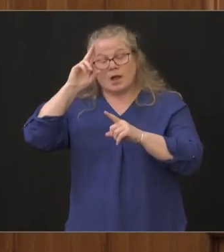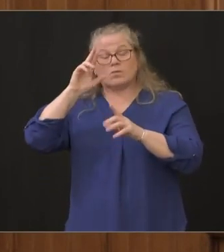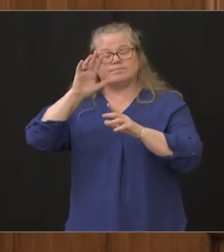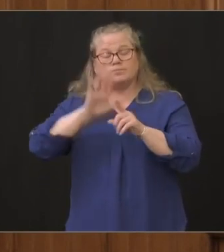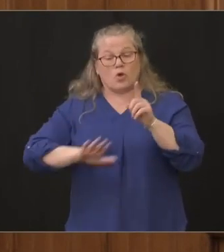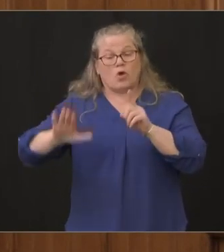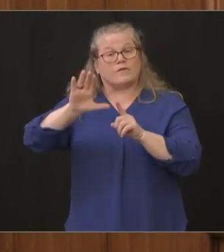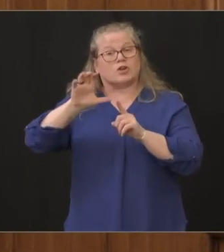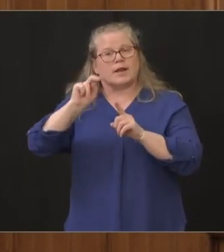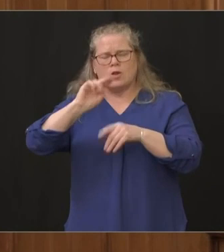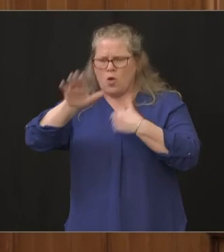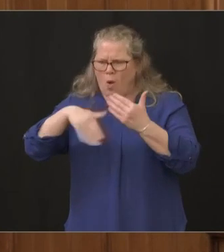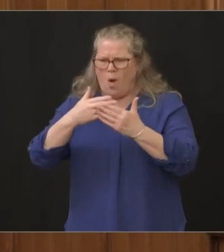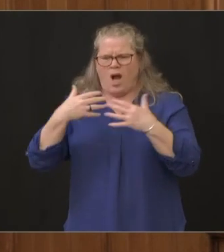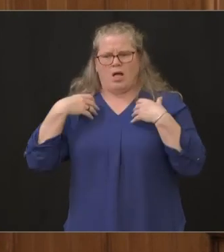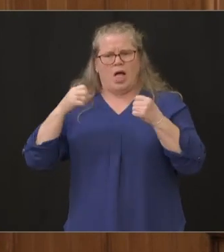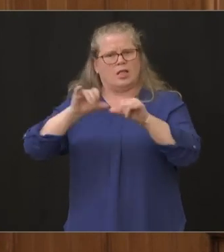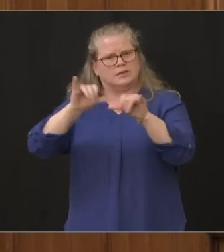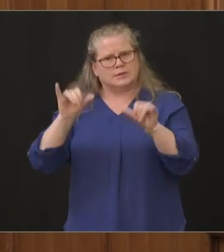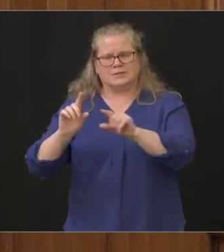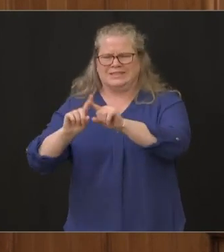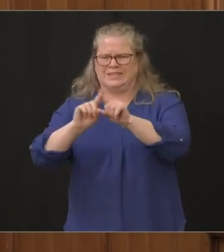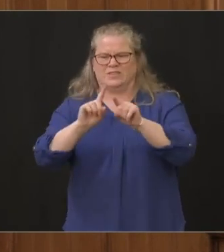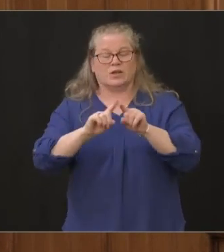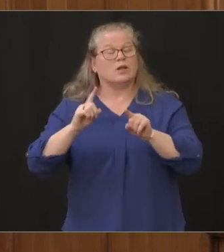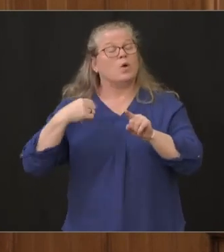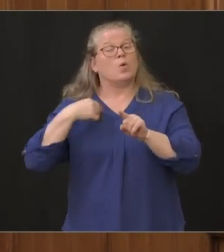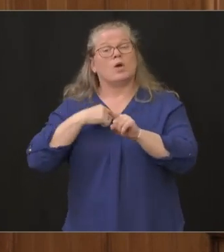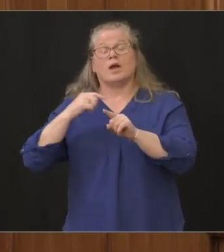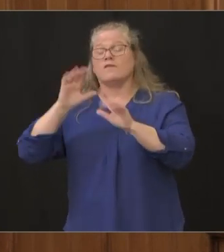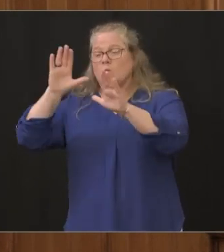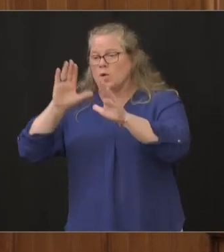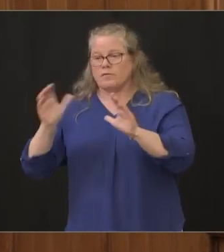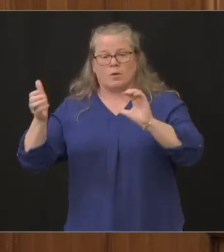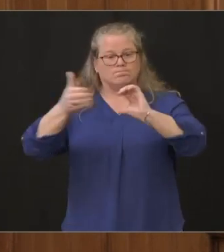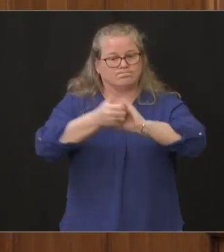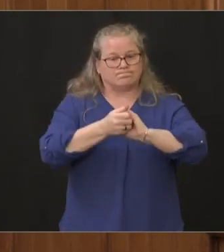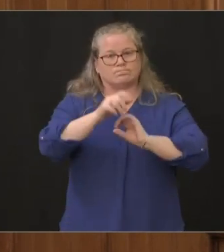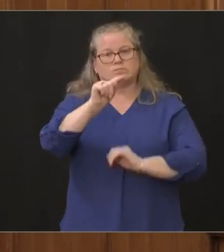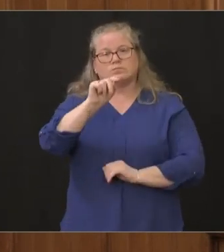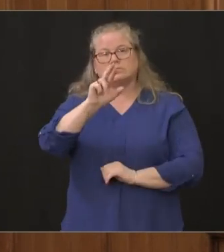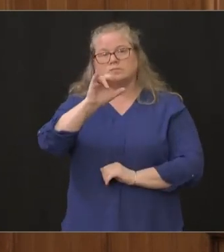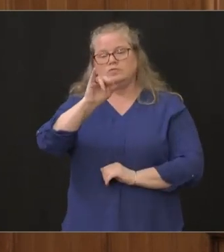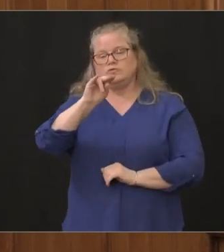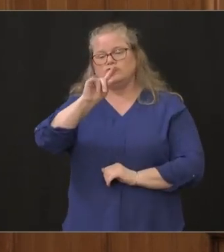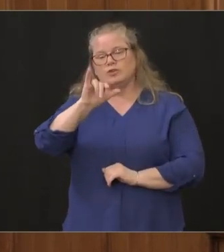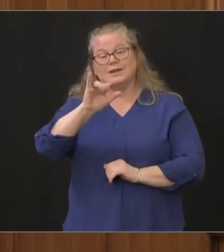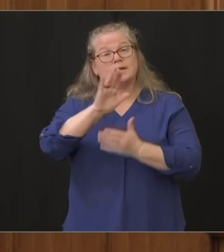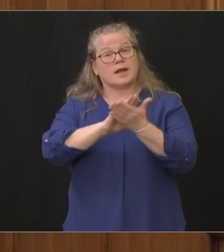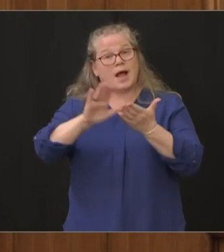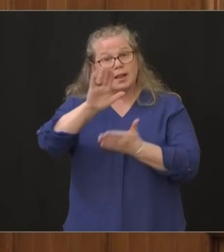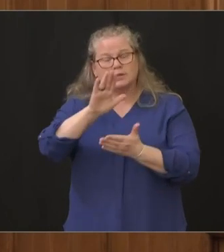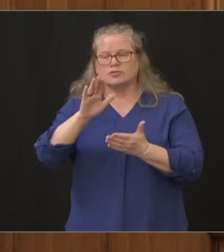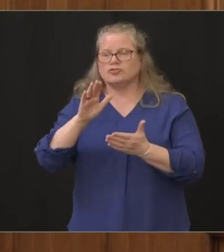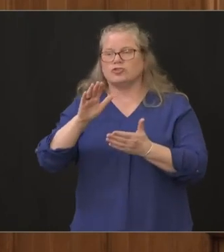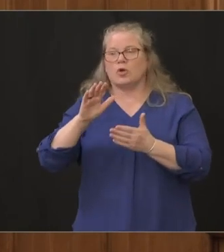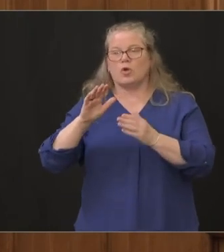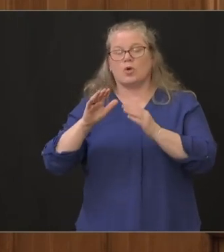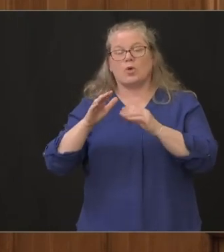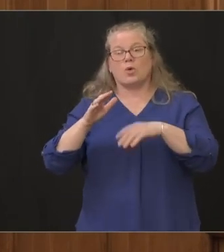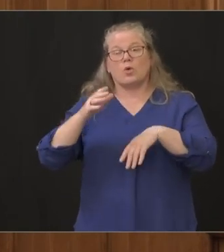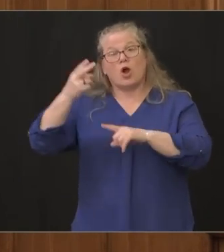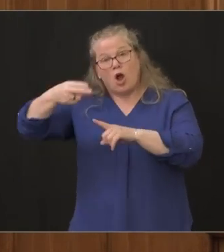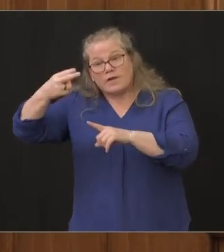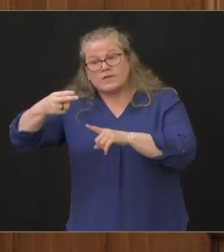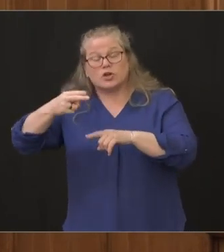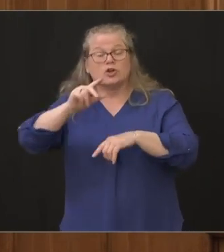our system has a wonderful partnership with trinity college so we've put in place a relationship in hartford with trinity where we're using